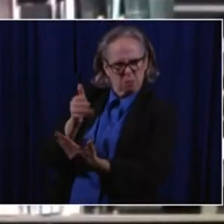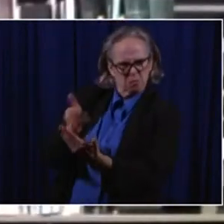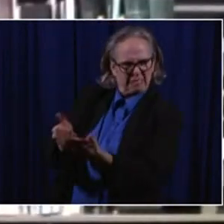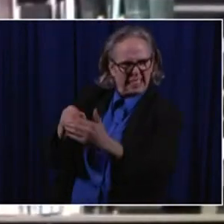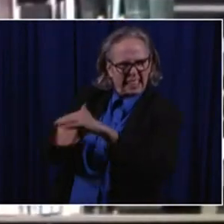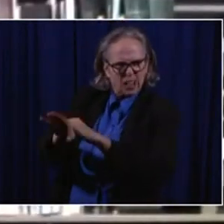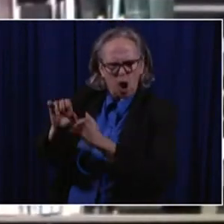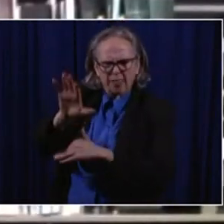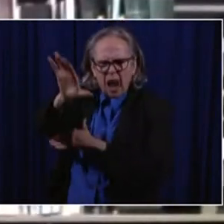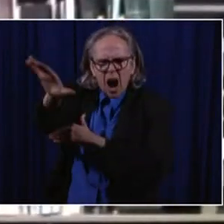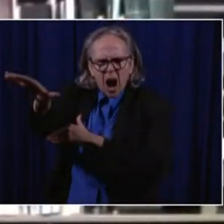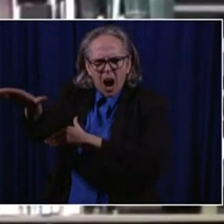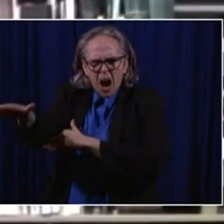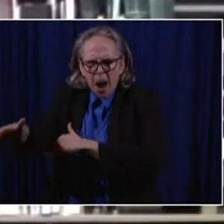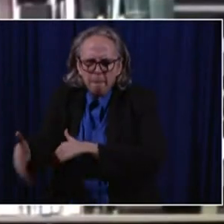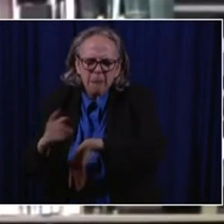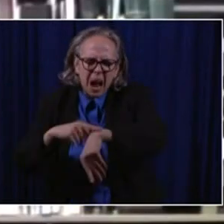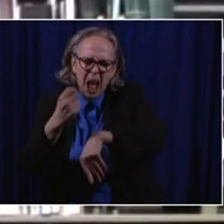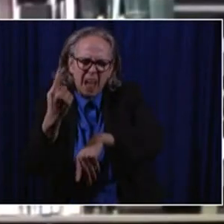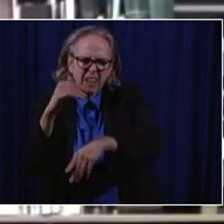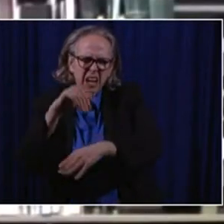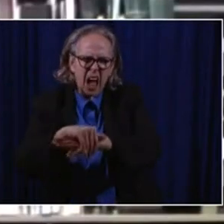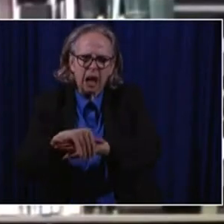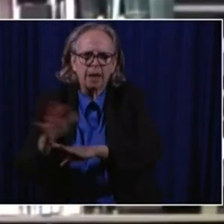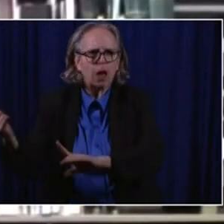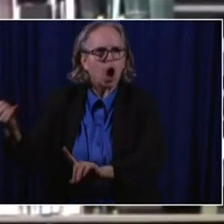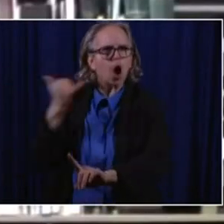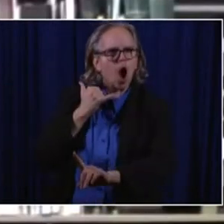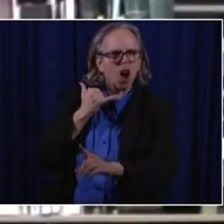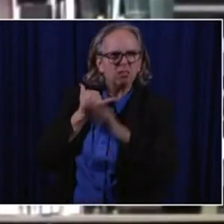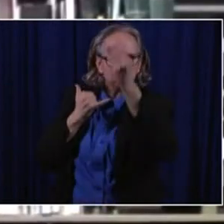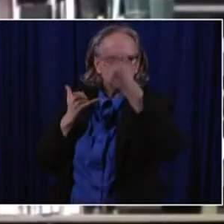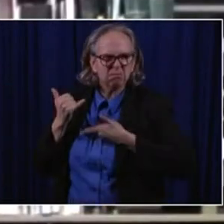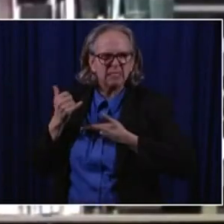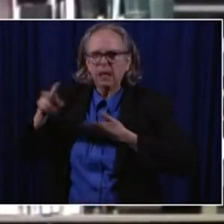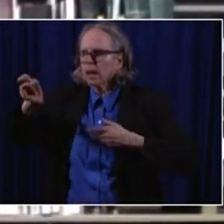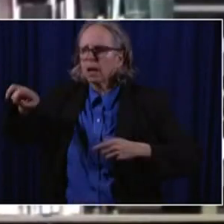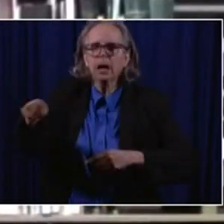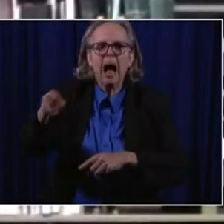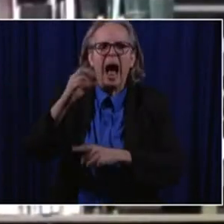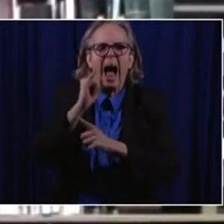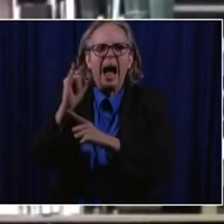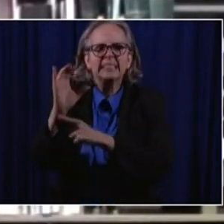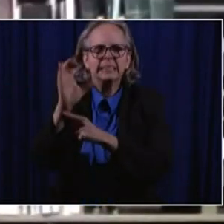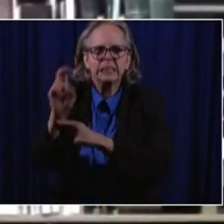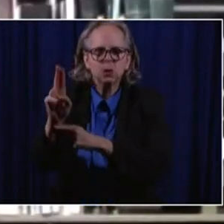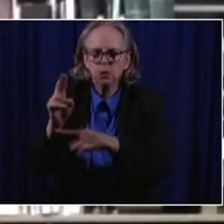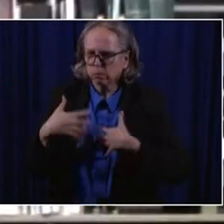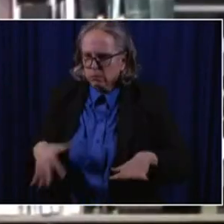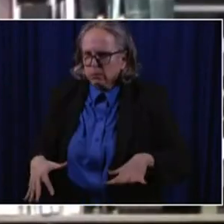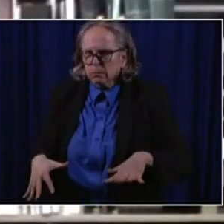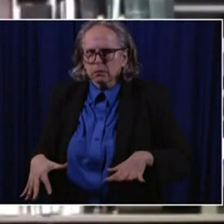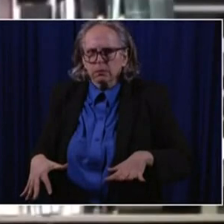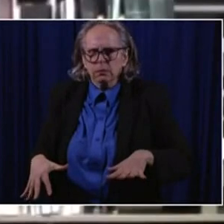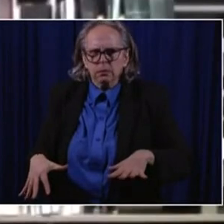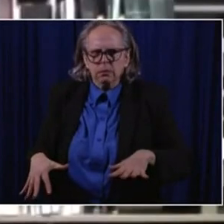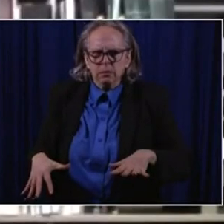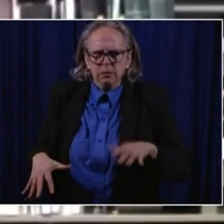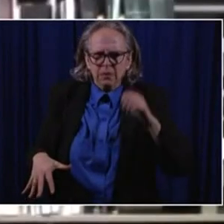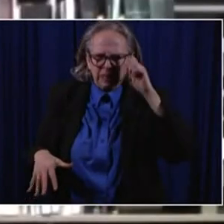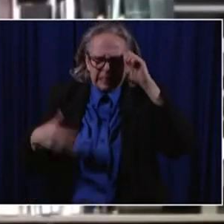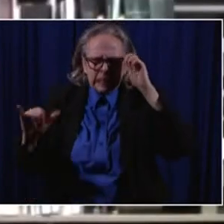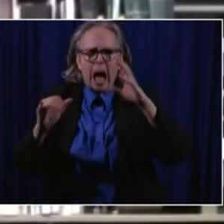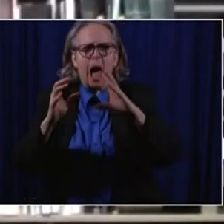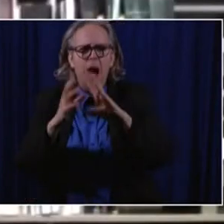'clock, I was called and notified that he was moved to the ICU, um, that he was still talking, but to get more one-on-one care, better oxygen